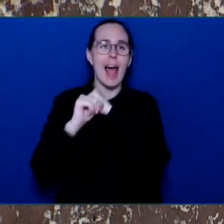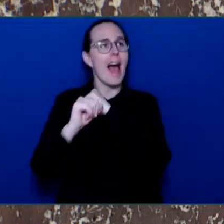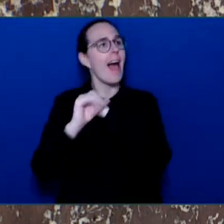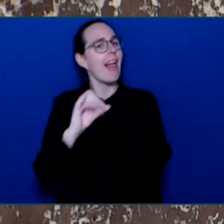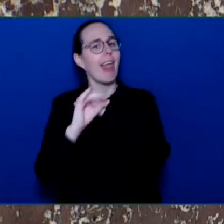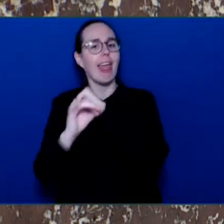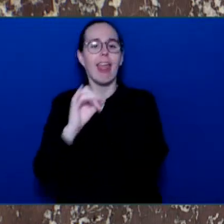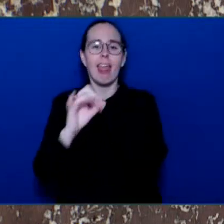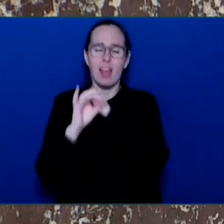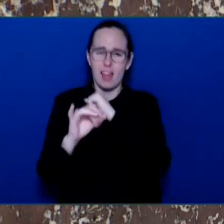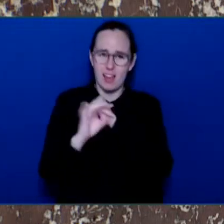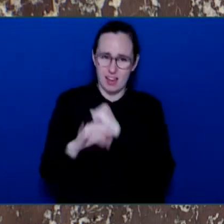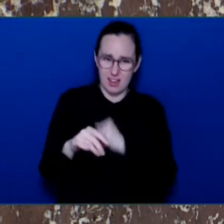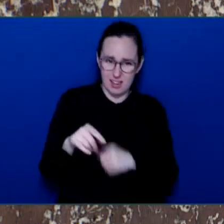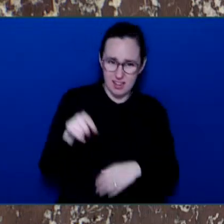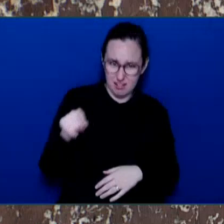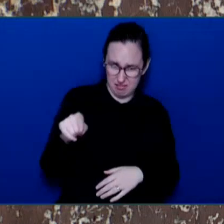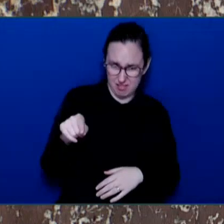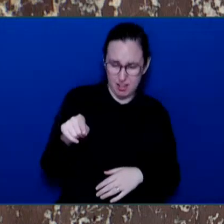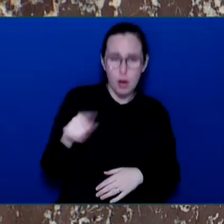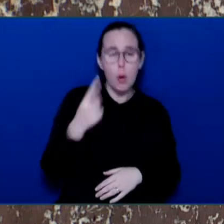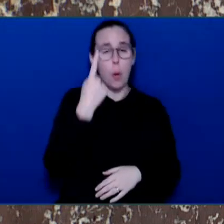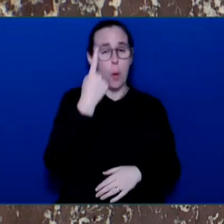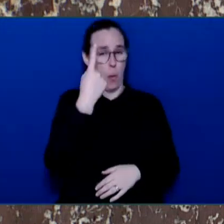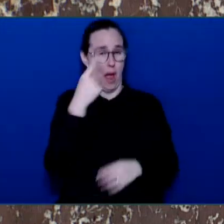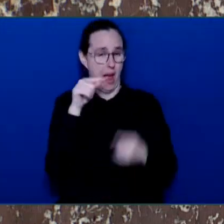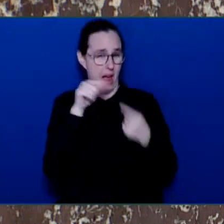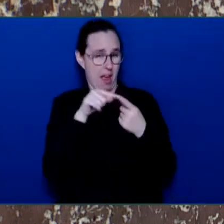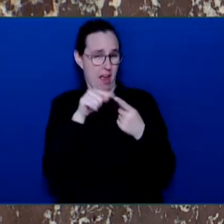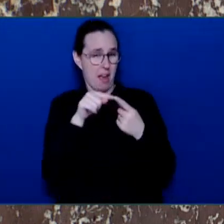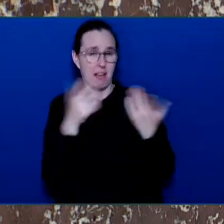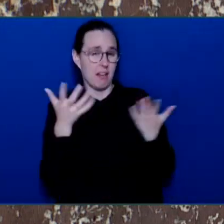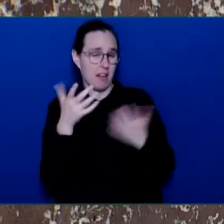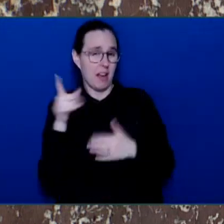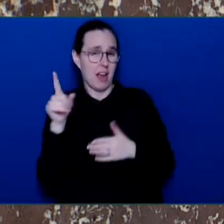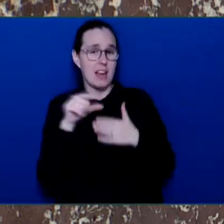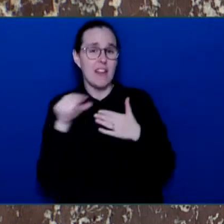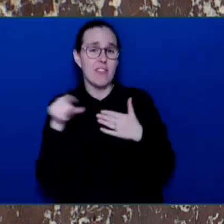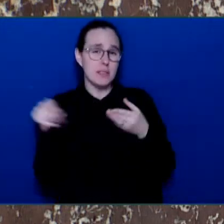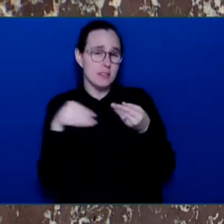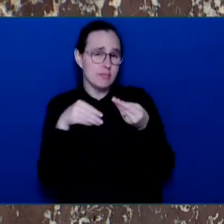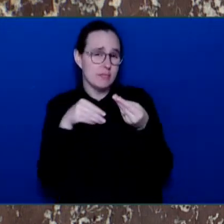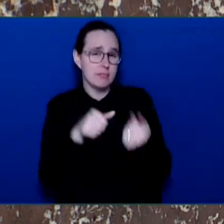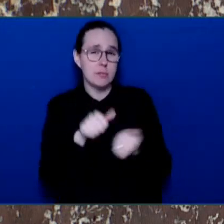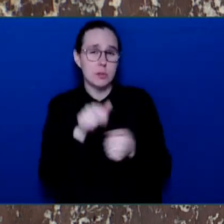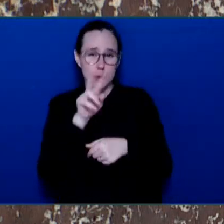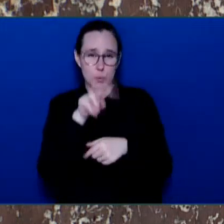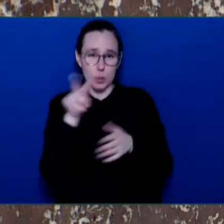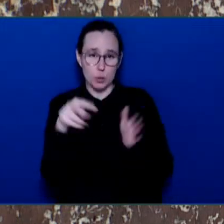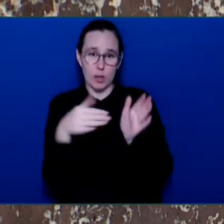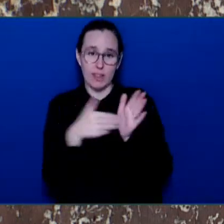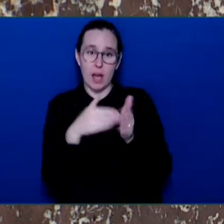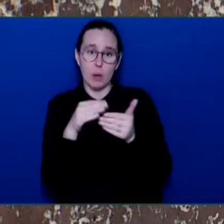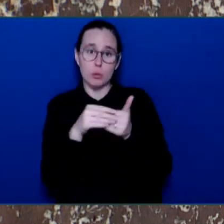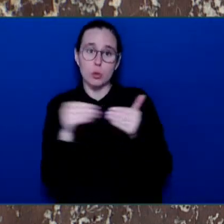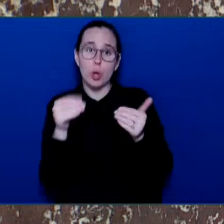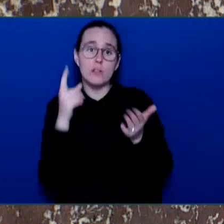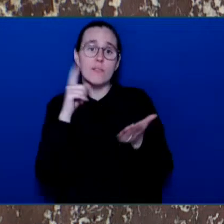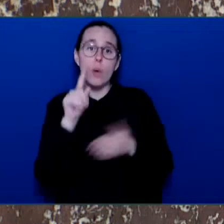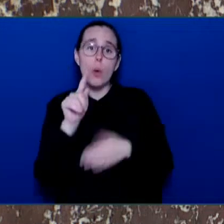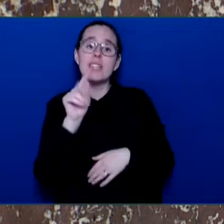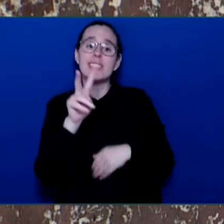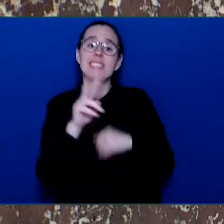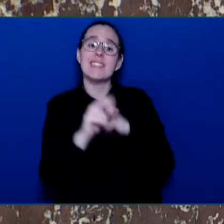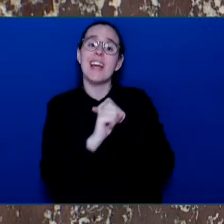government is spending $22,000 for a mere 30-second TV ads during the Canucks games—multiple ads